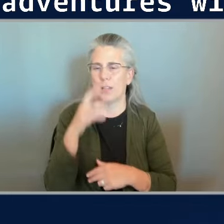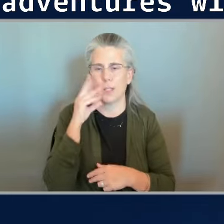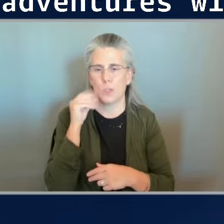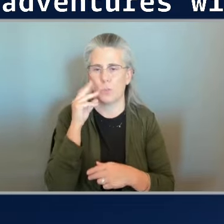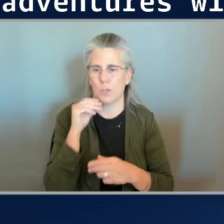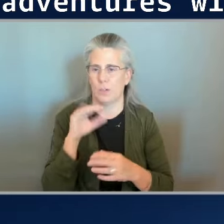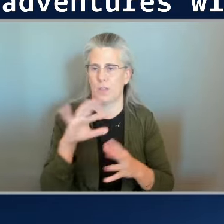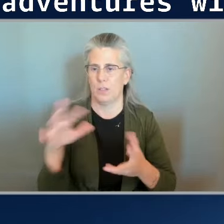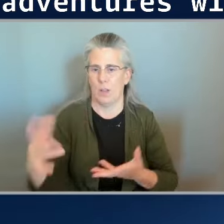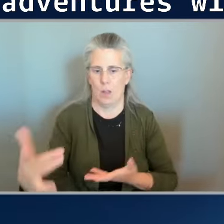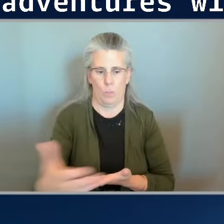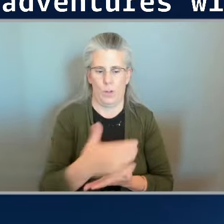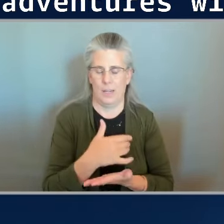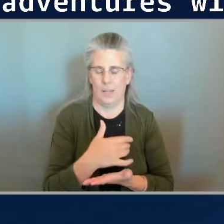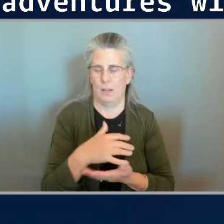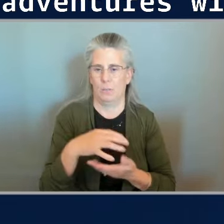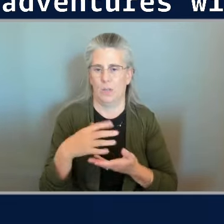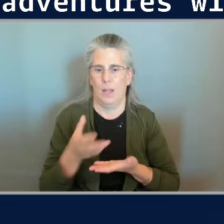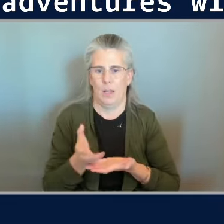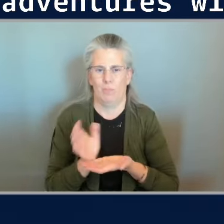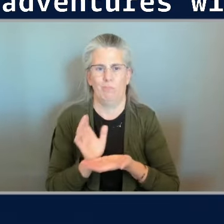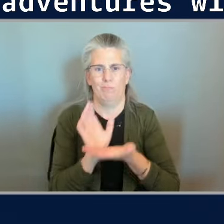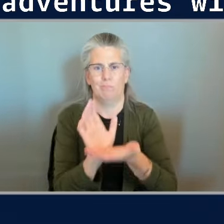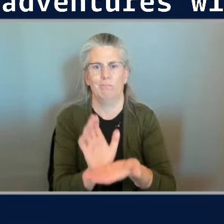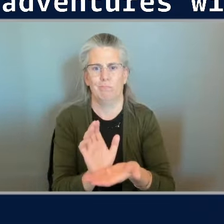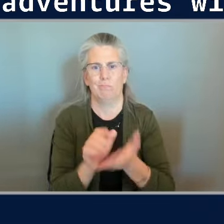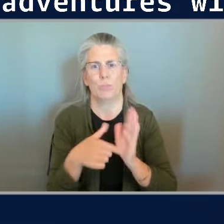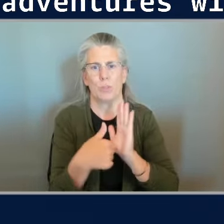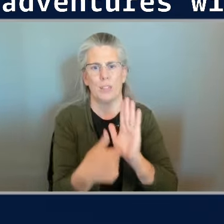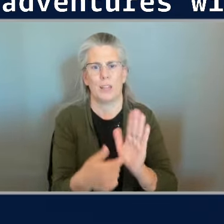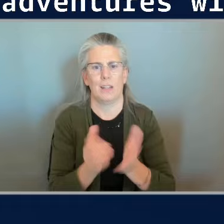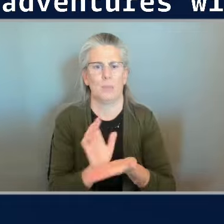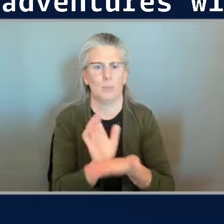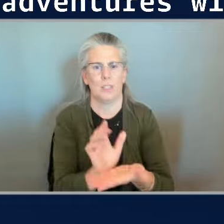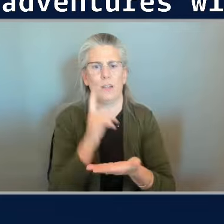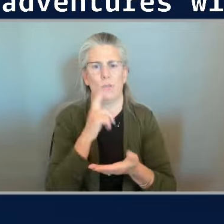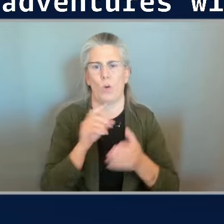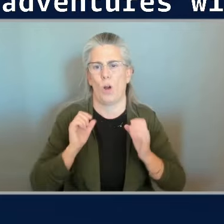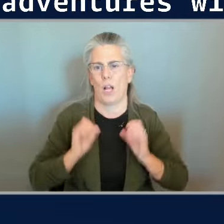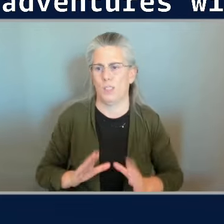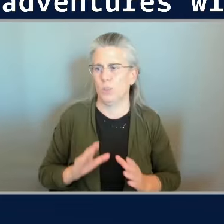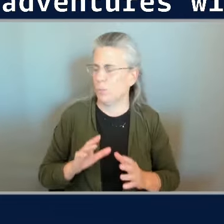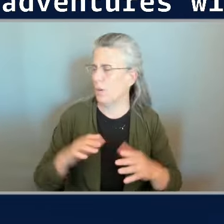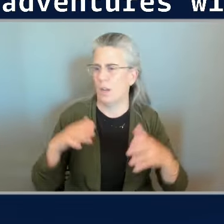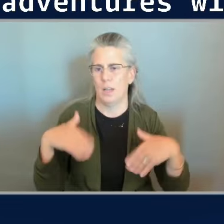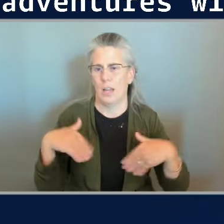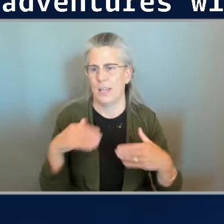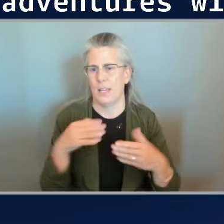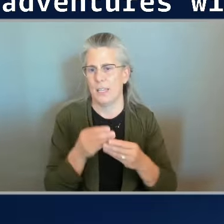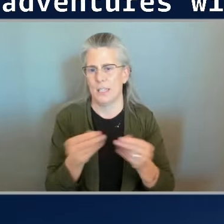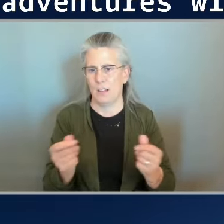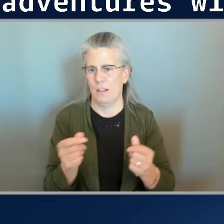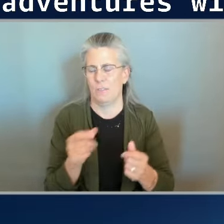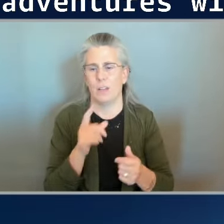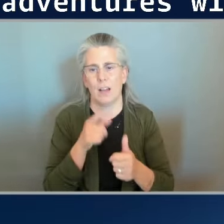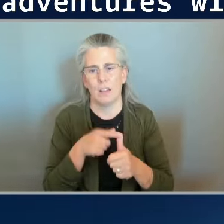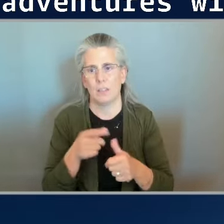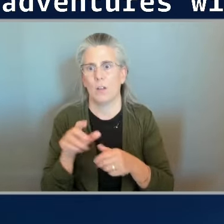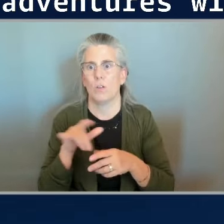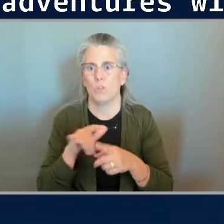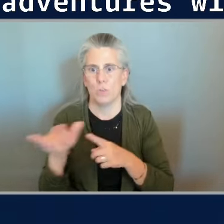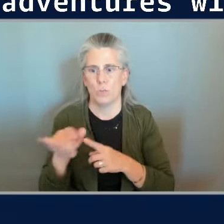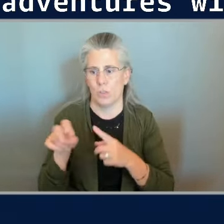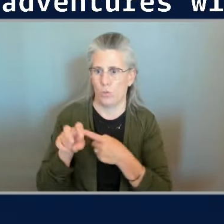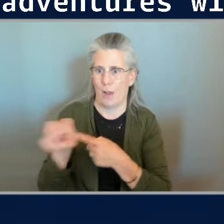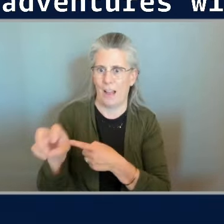there's agreed booking there's planning dreaming and inspiration there's experiencing and and a whole host of other modes of travel it's